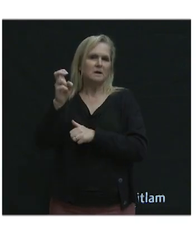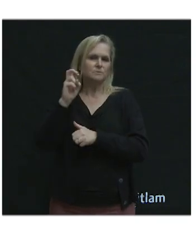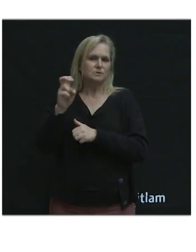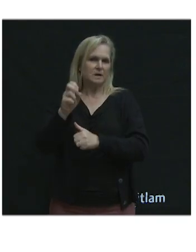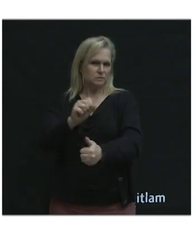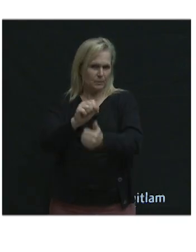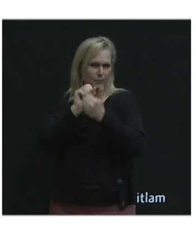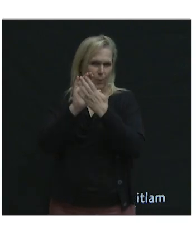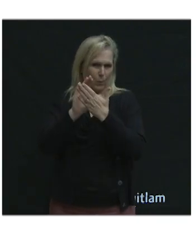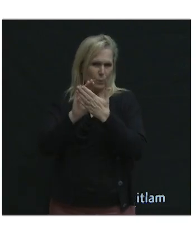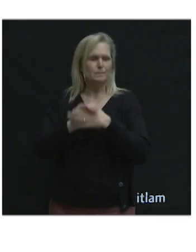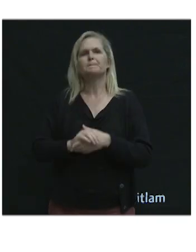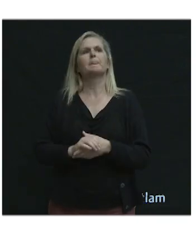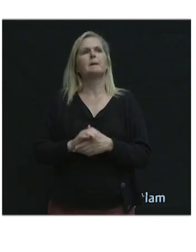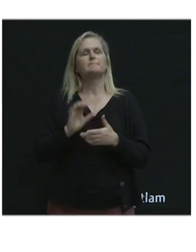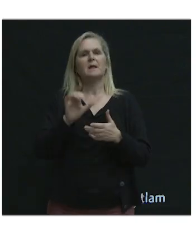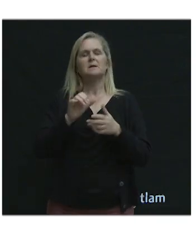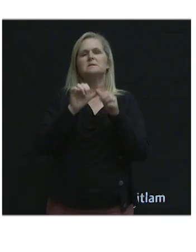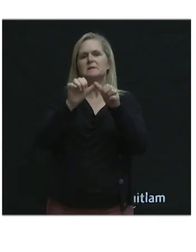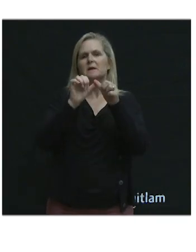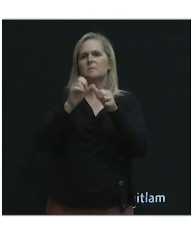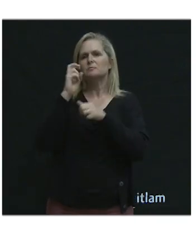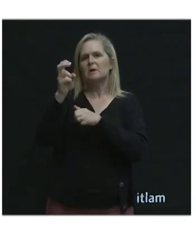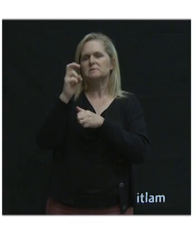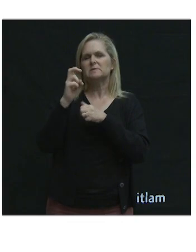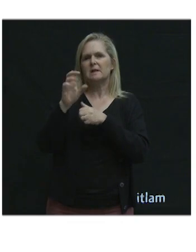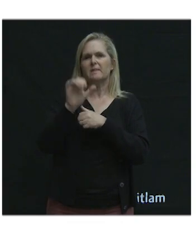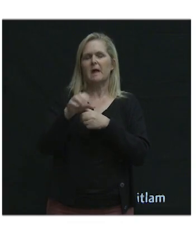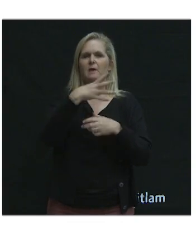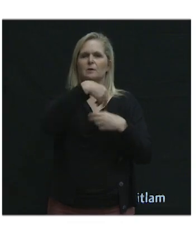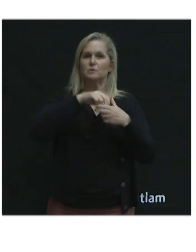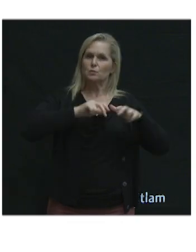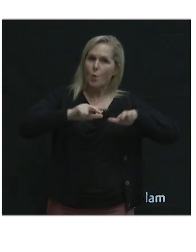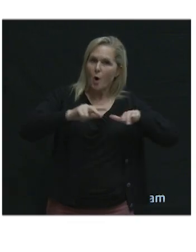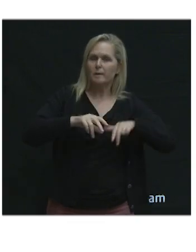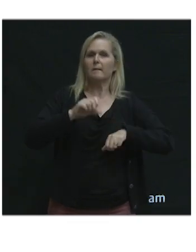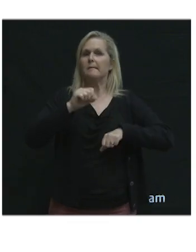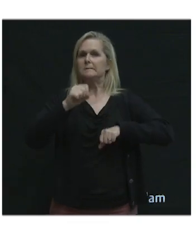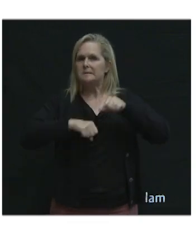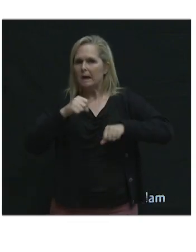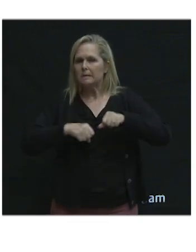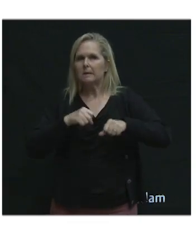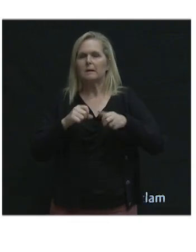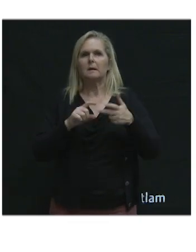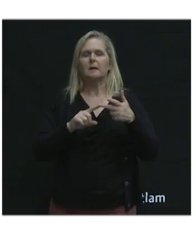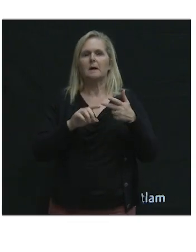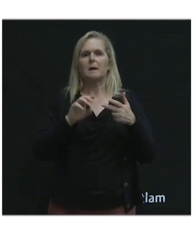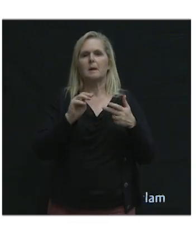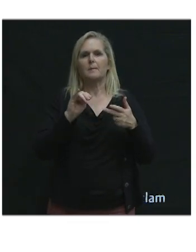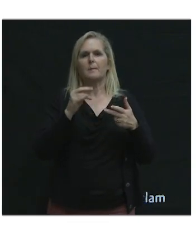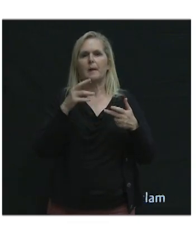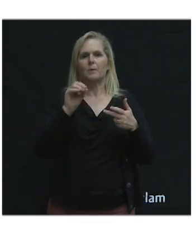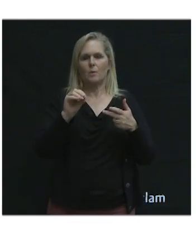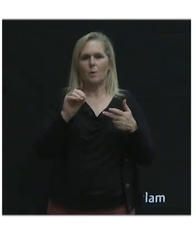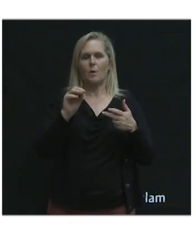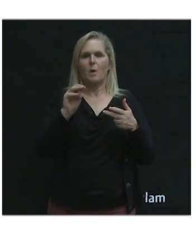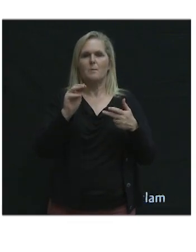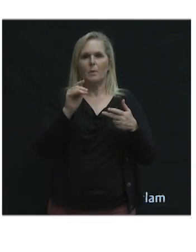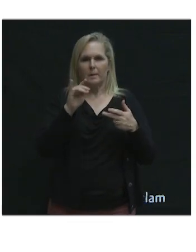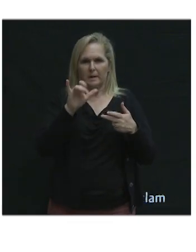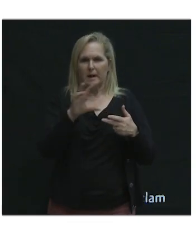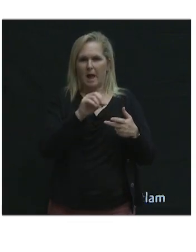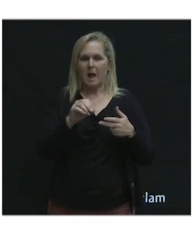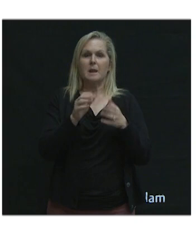Uh, so sustainable transition modes would include walking, cycling, micromobility, and public transit.